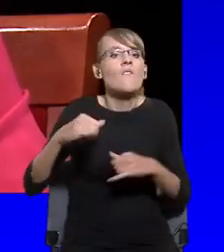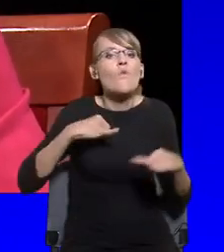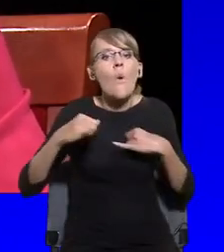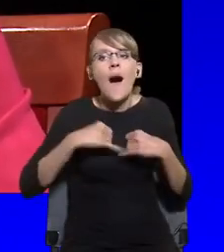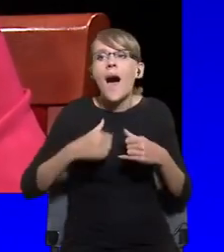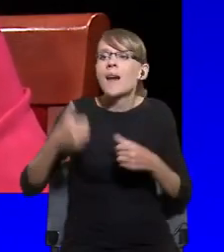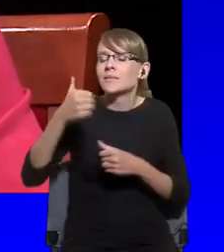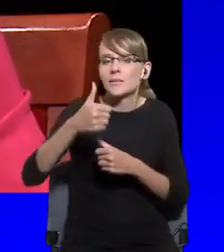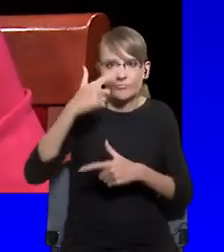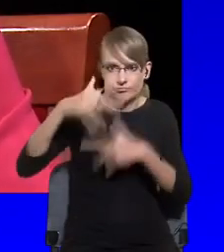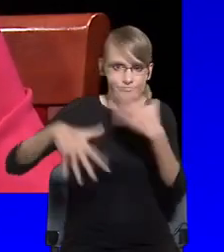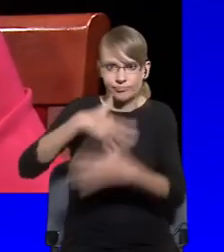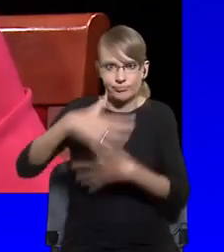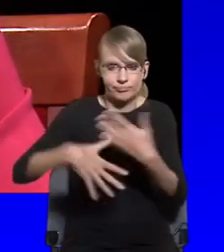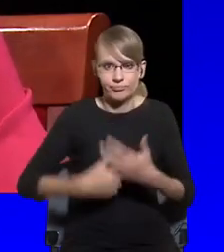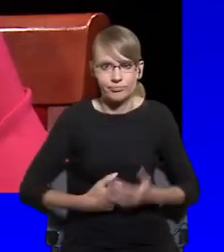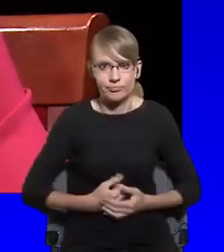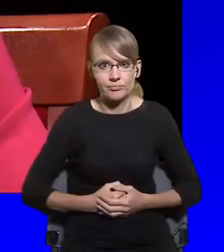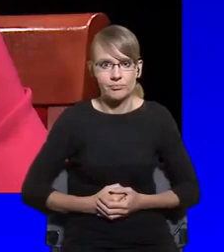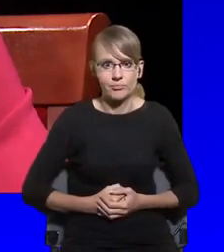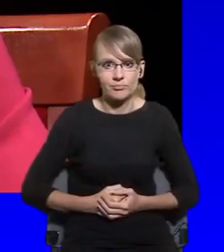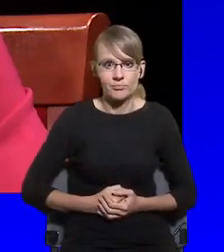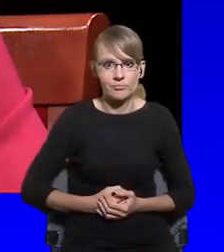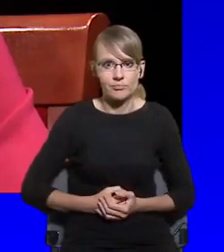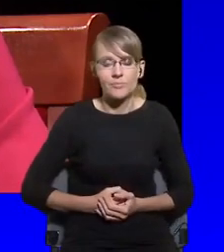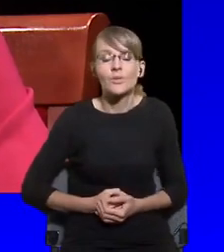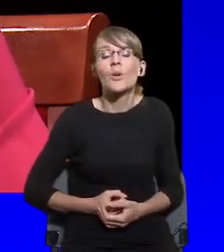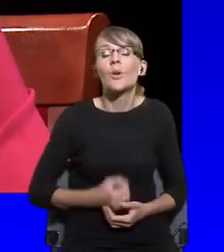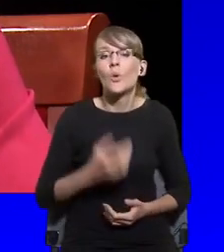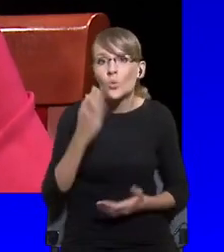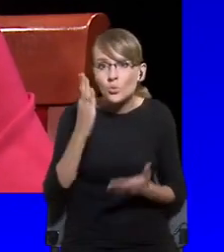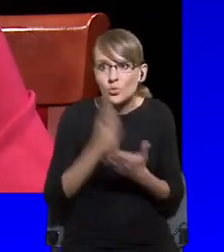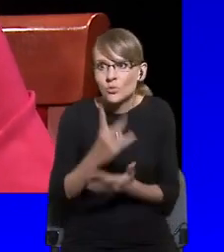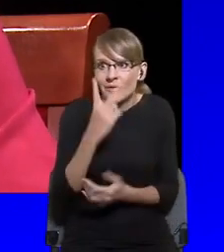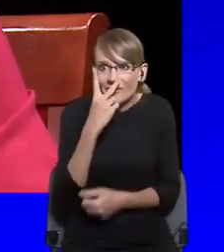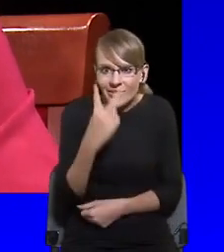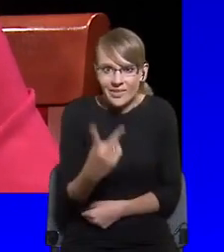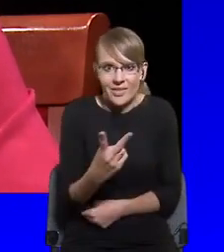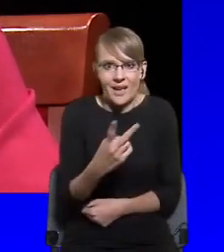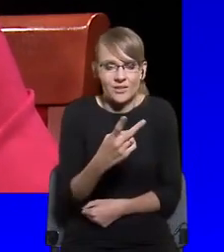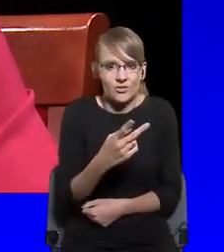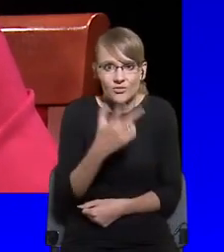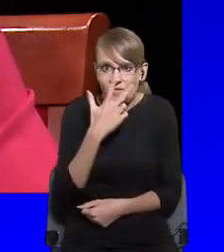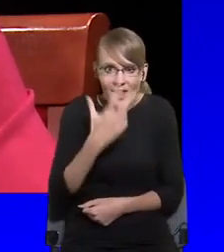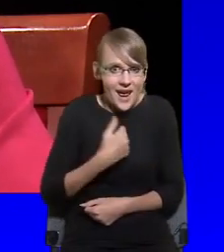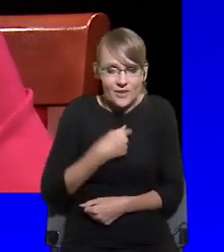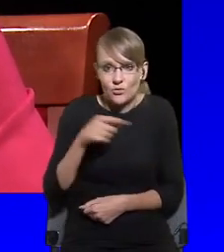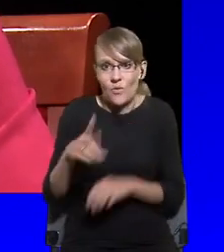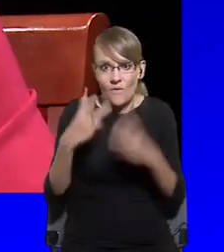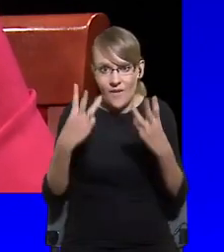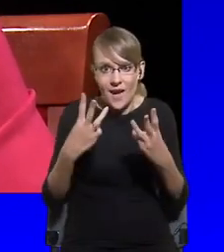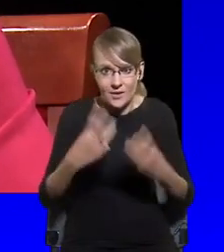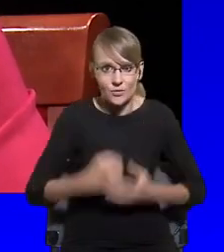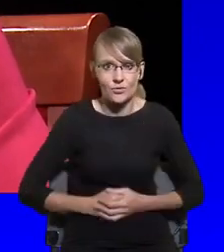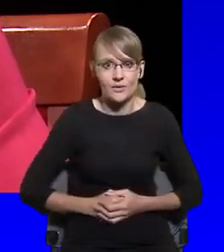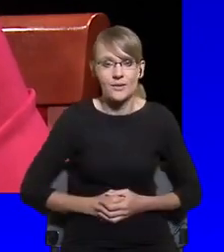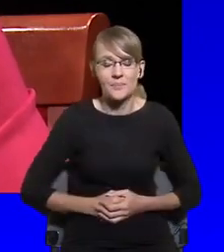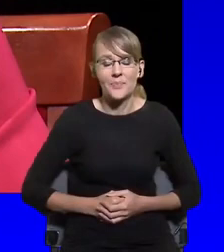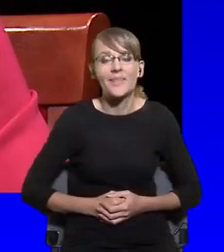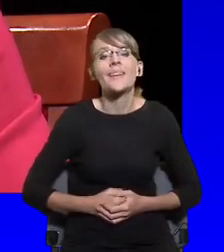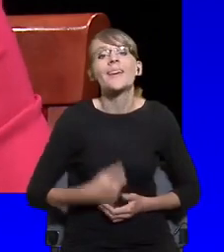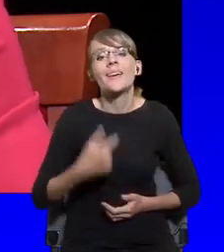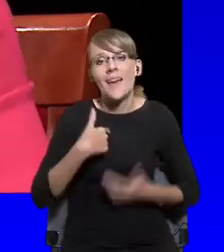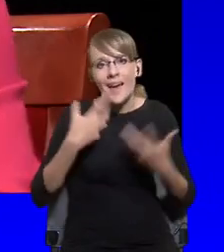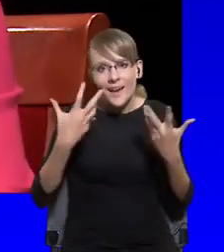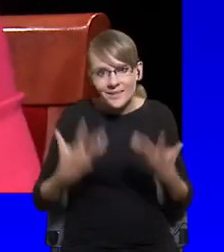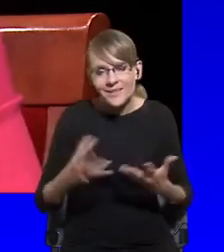this has started to be visible and I do believe it's extremely important. And now, uh, last but not least, I will just say that, um, we are